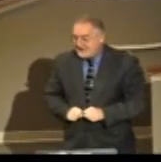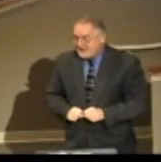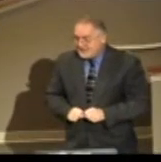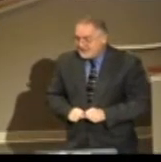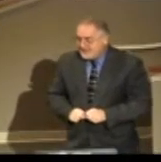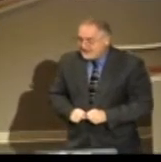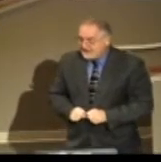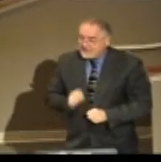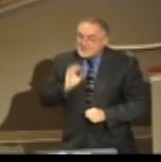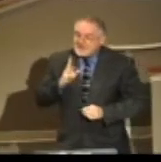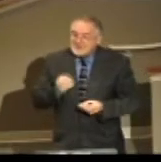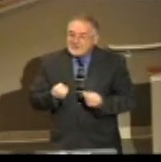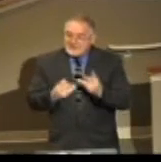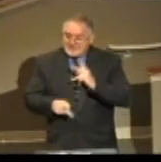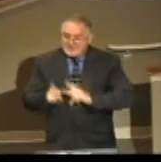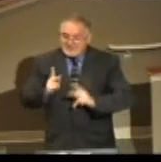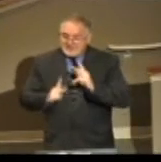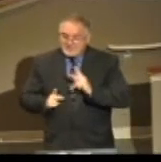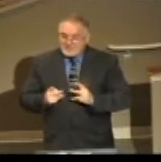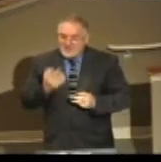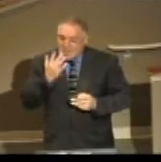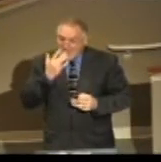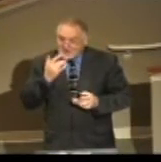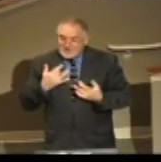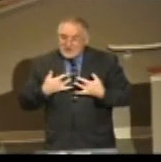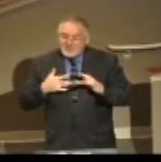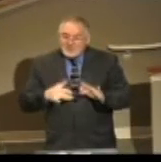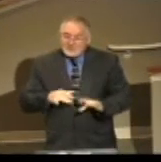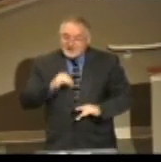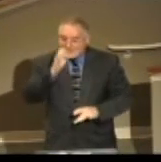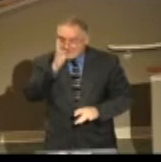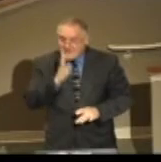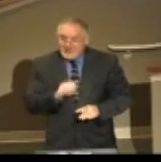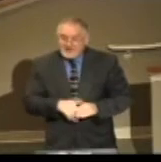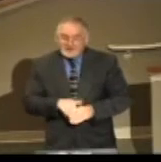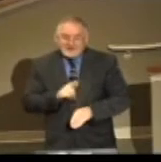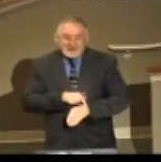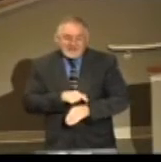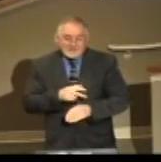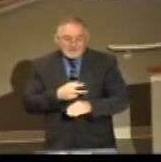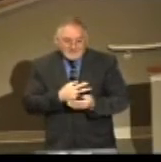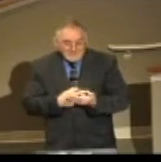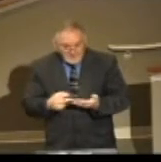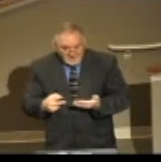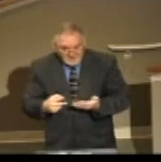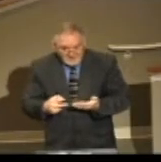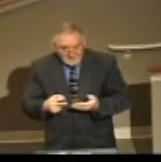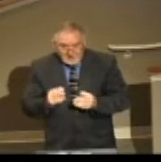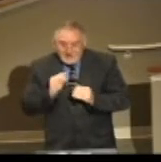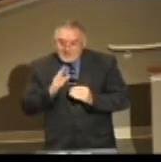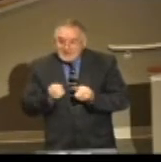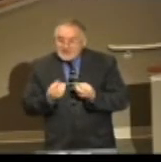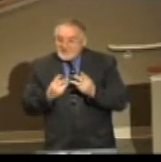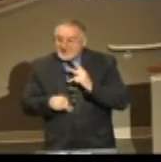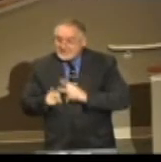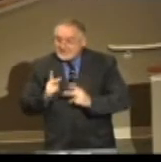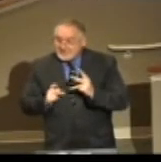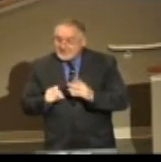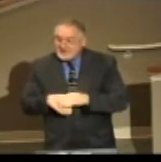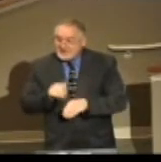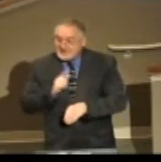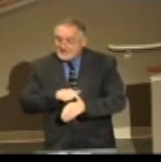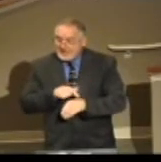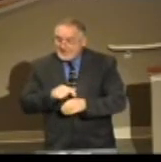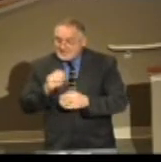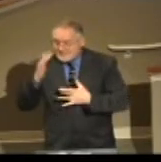I'm speaking to many people this morning. You've tasted the mercies of God in times of failure. I'm speaking to many of you that in times of sickness and adversity,